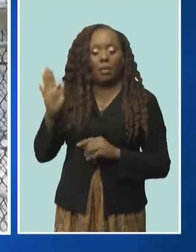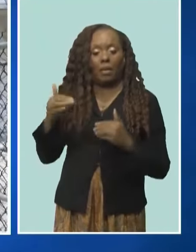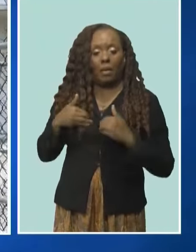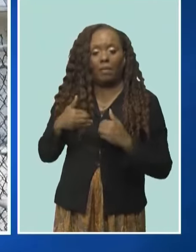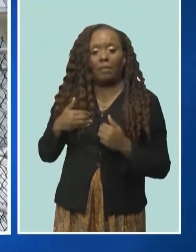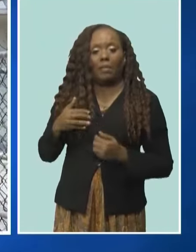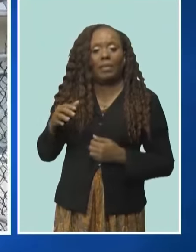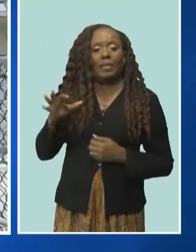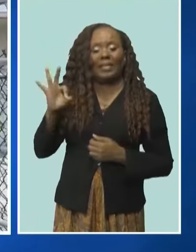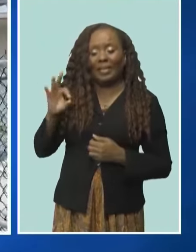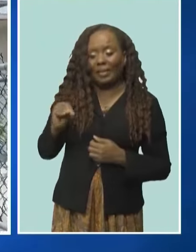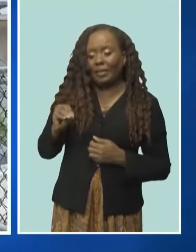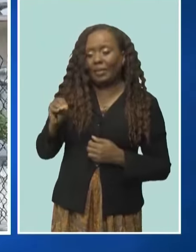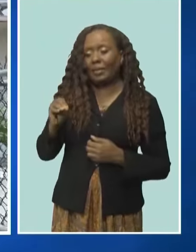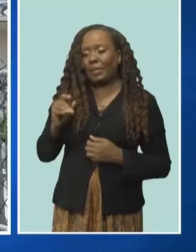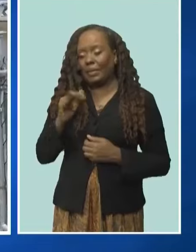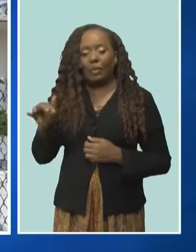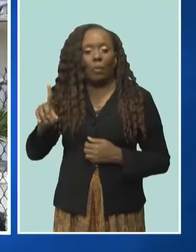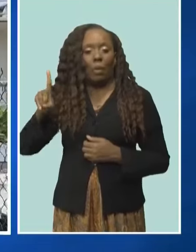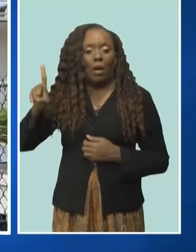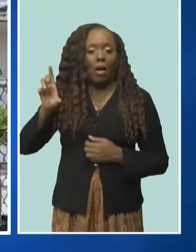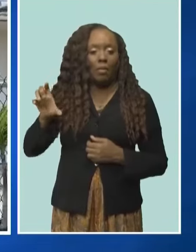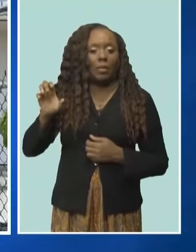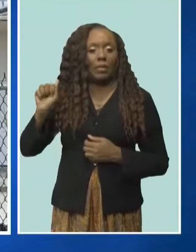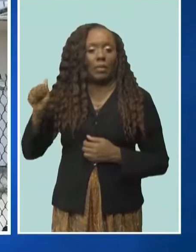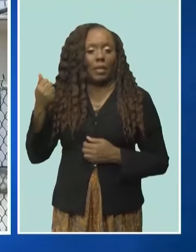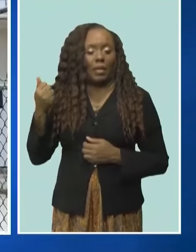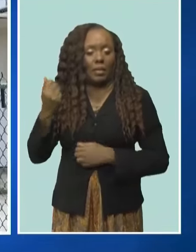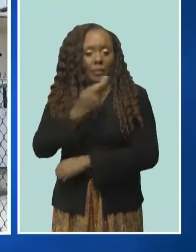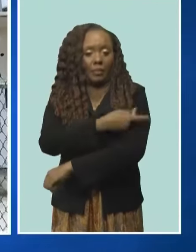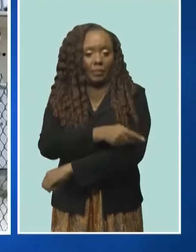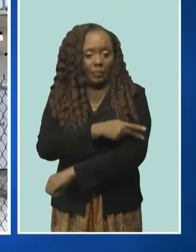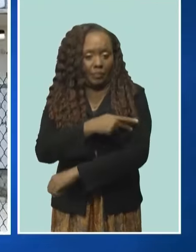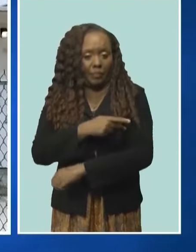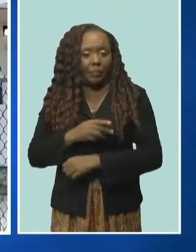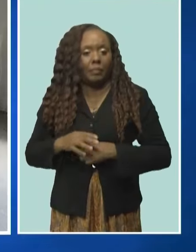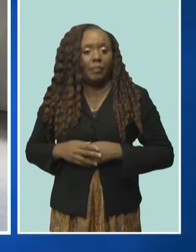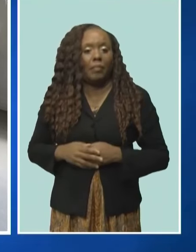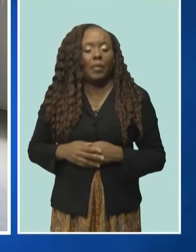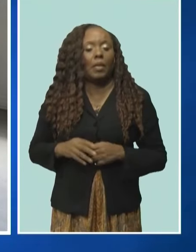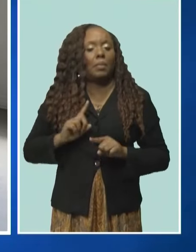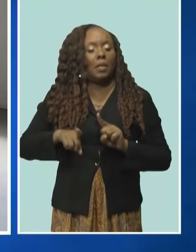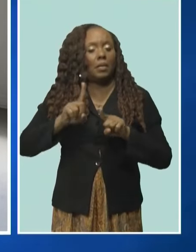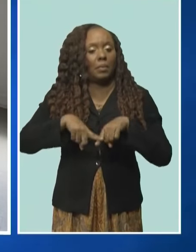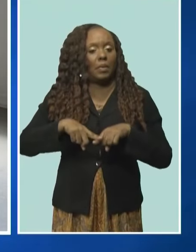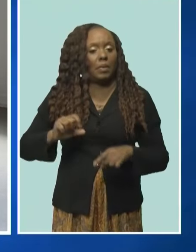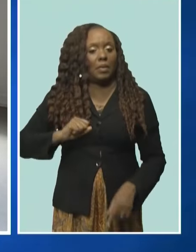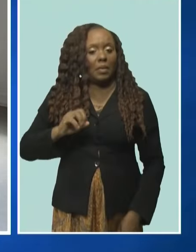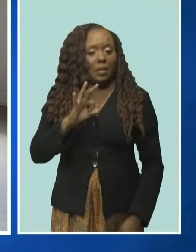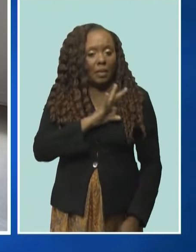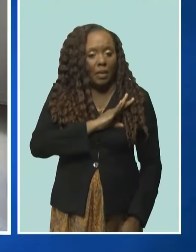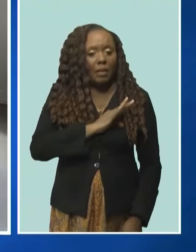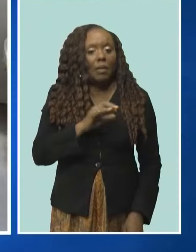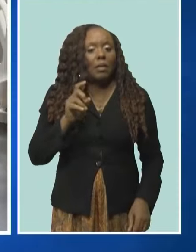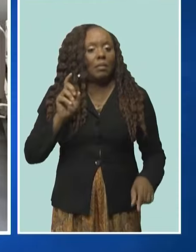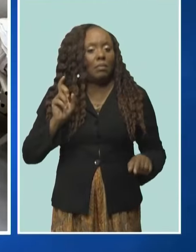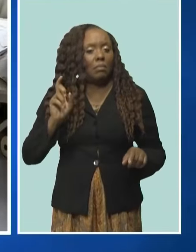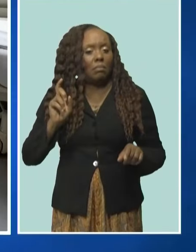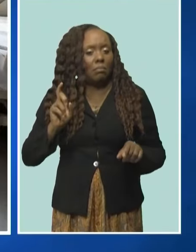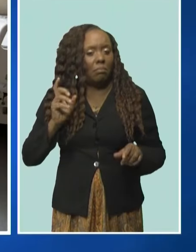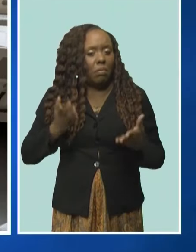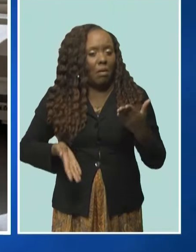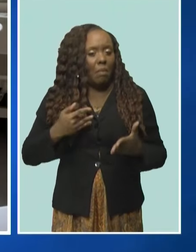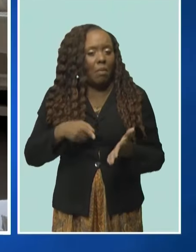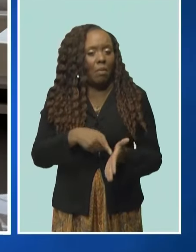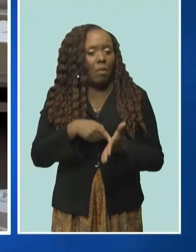another 90 to 110 patients. She says that number is based on staffing availability, which may require some people to be